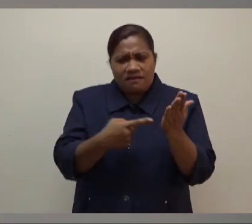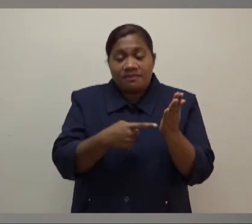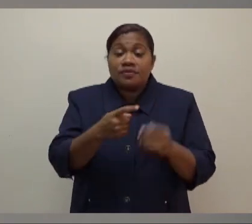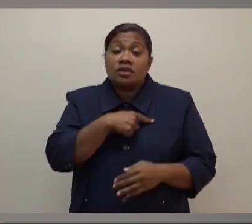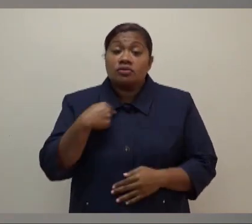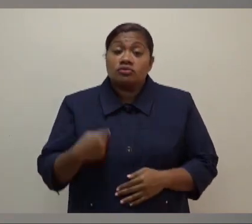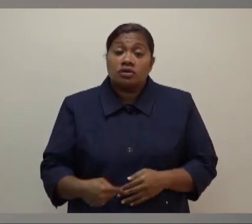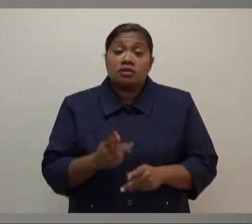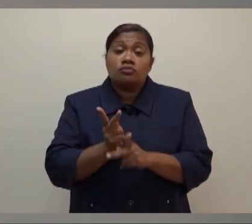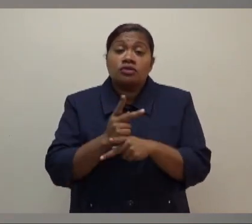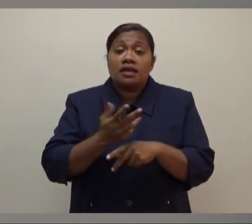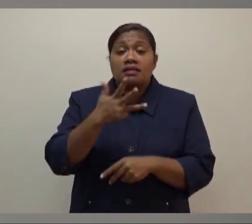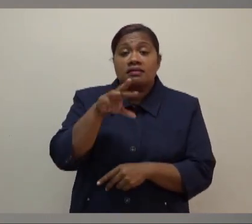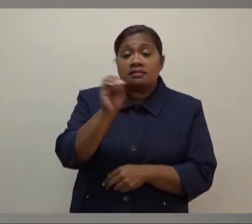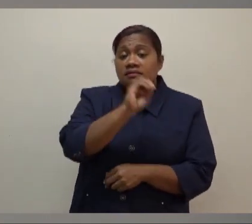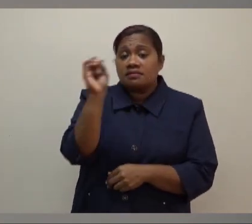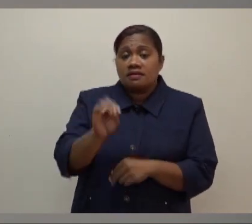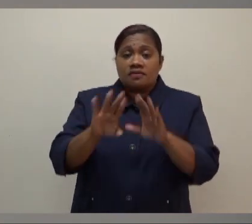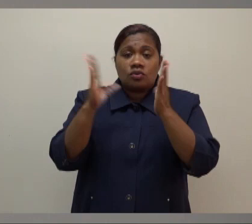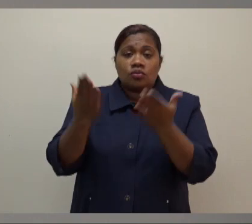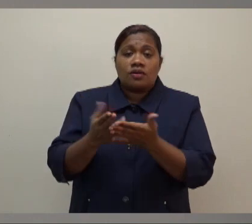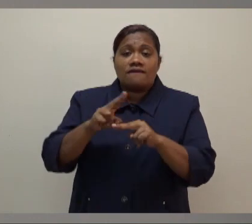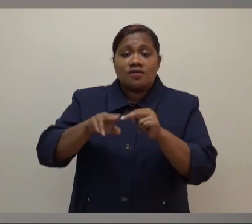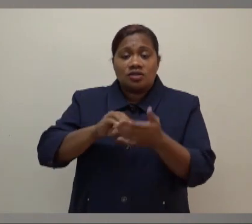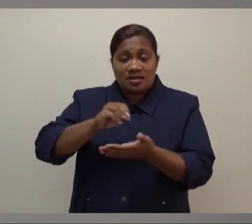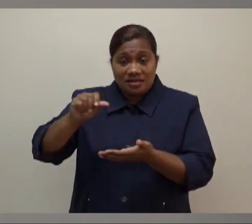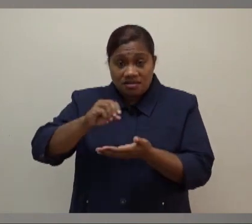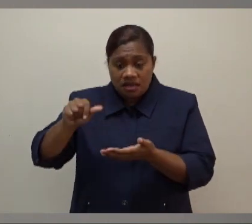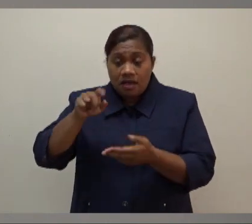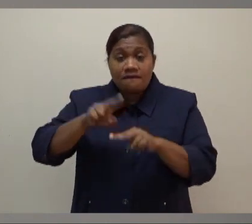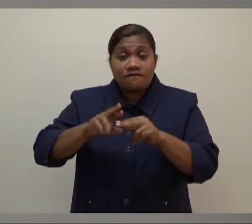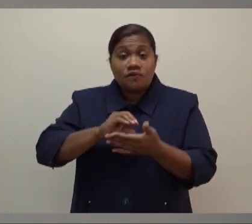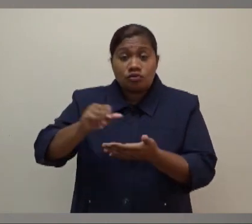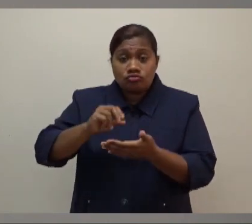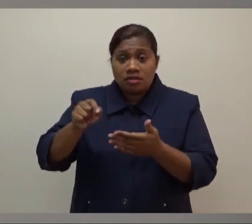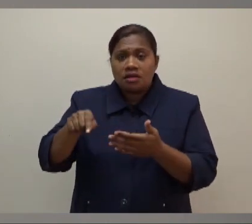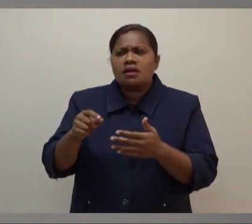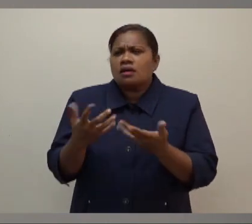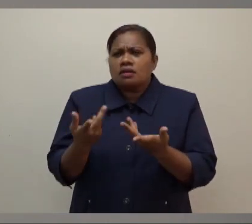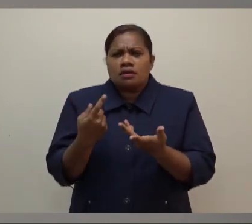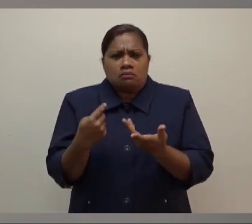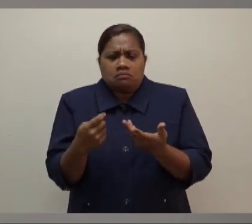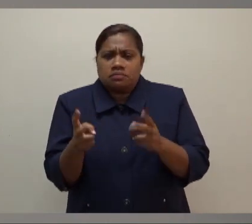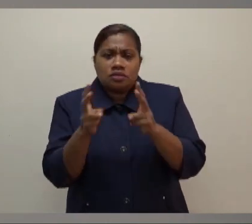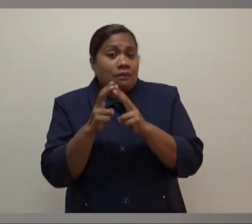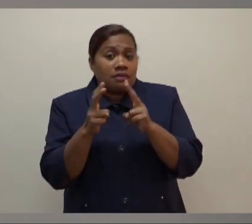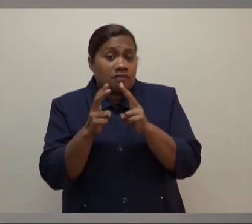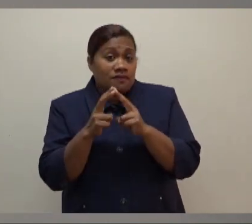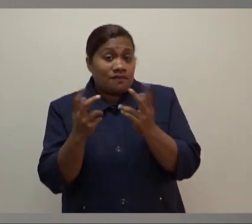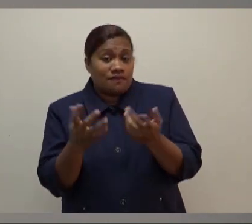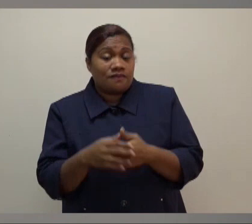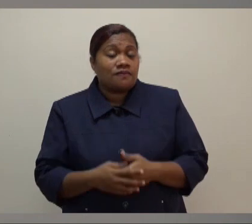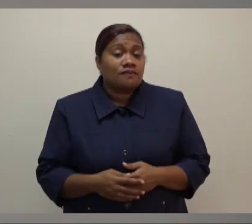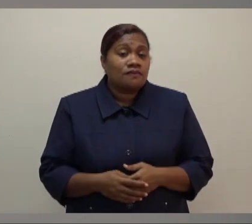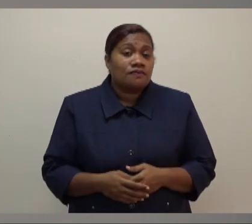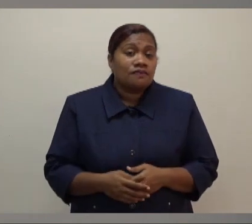90% of the world's fertilizer. The fertilizer rate is actually almost doubled now. So whereas, you know,